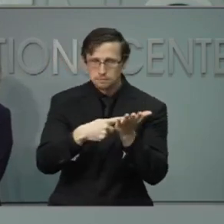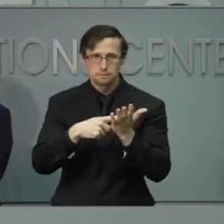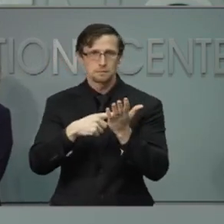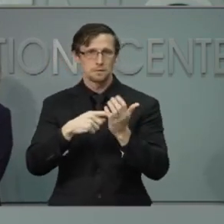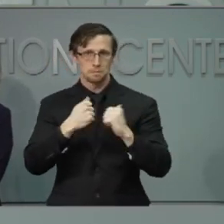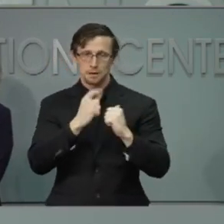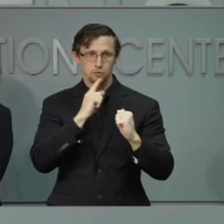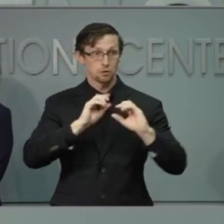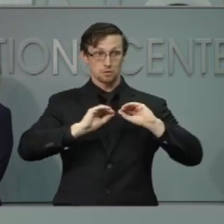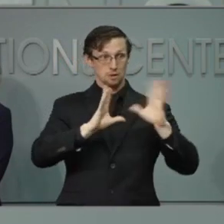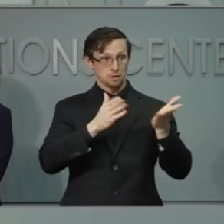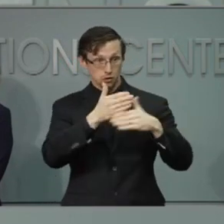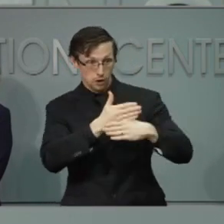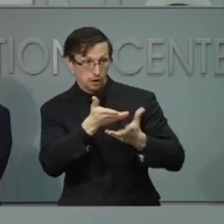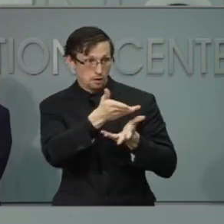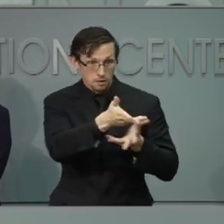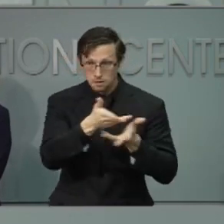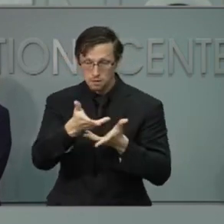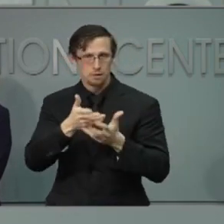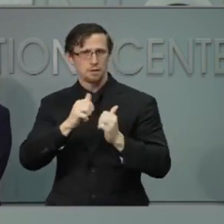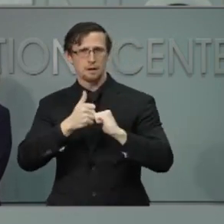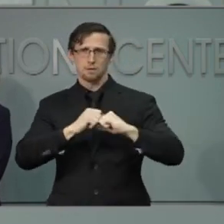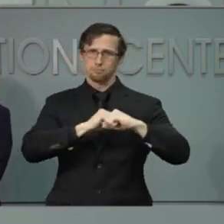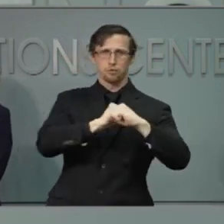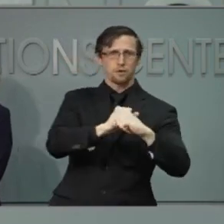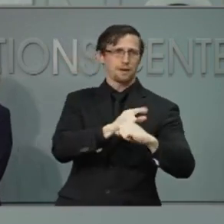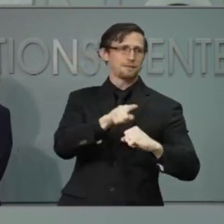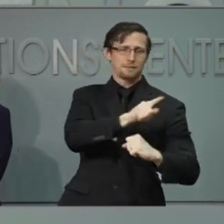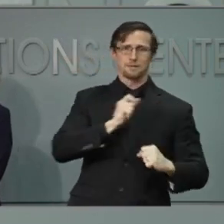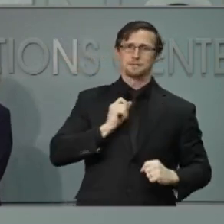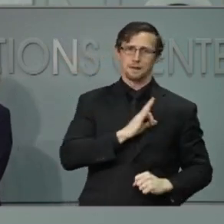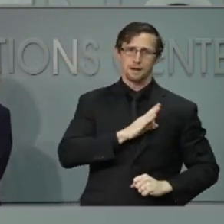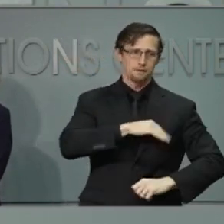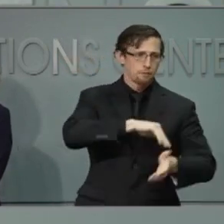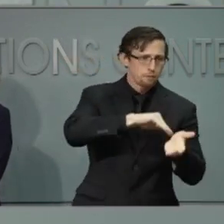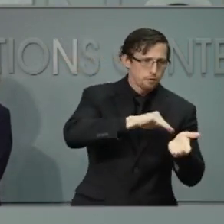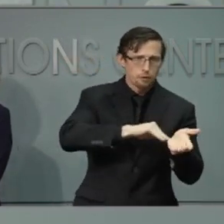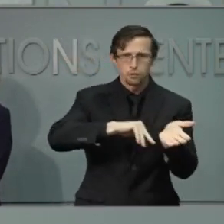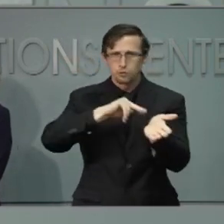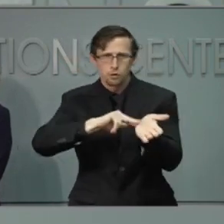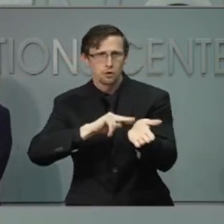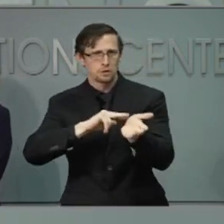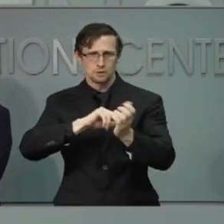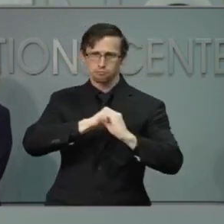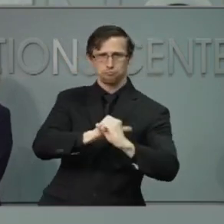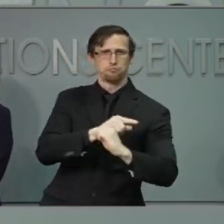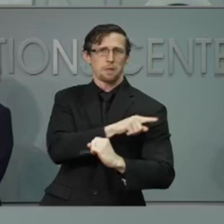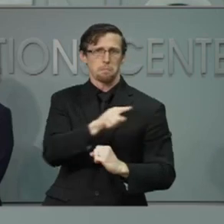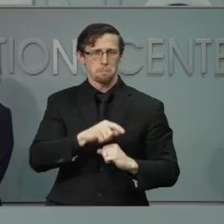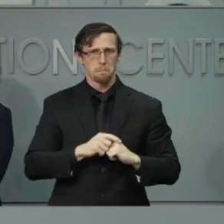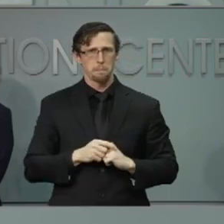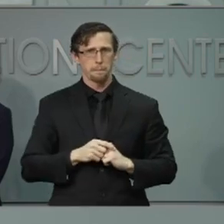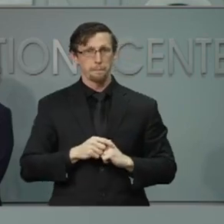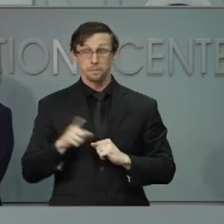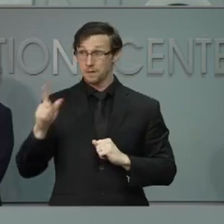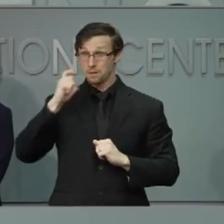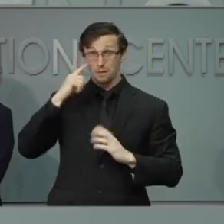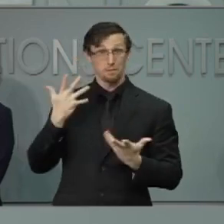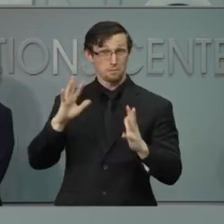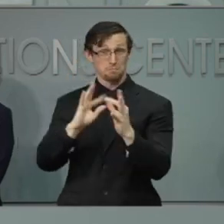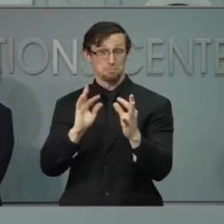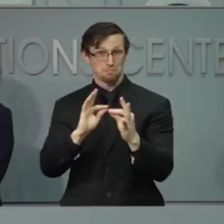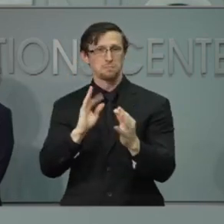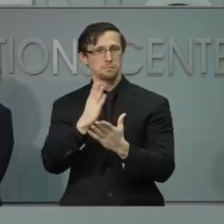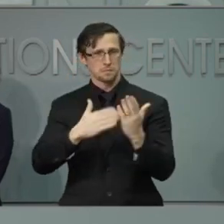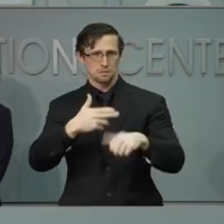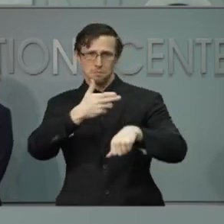transparency of protecting our people resources. As the governor mentioned, hospitals are already looking to and decreasing